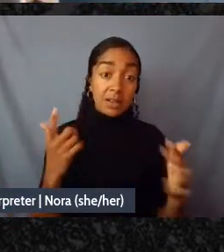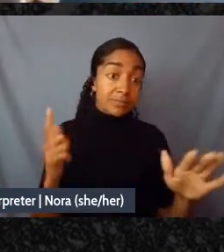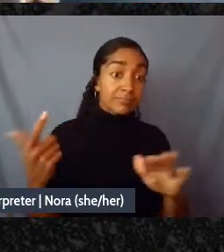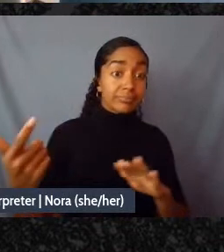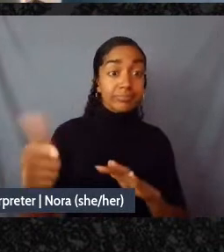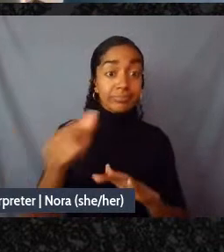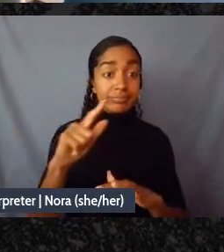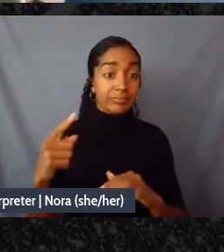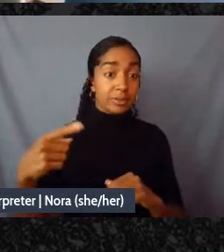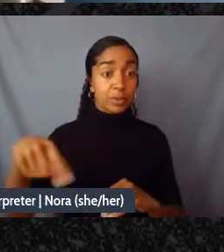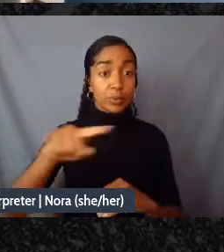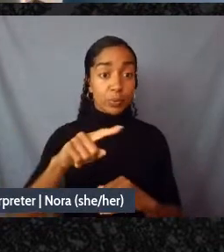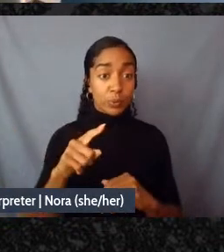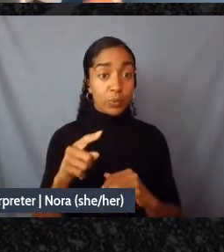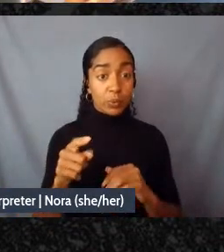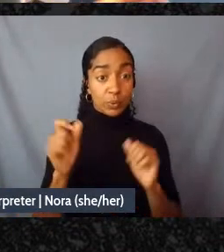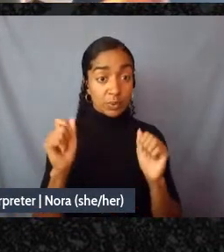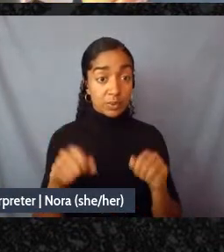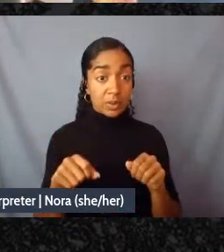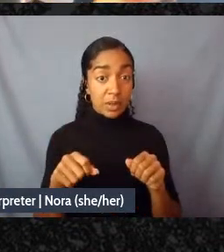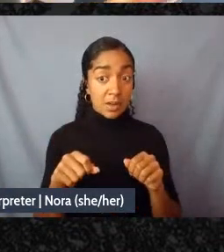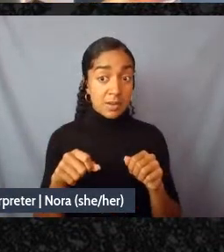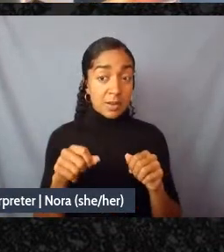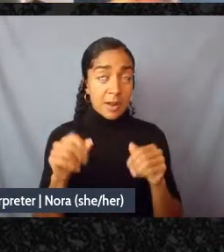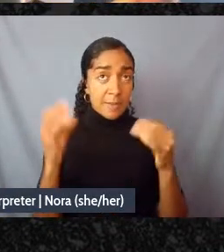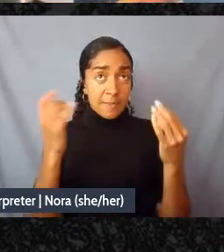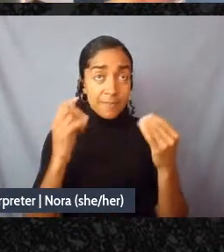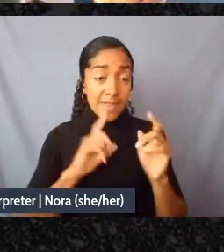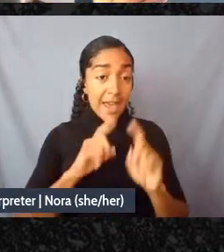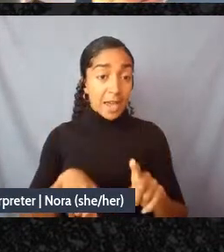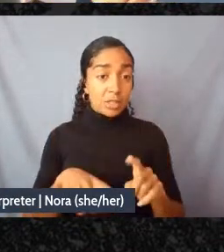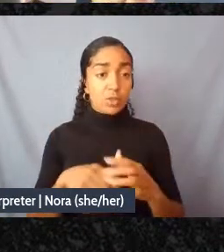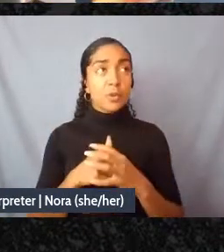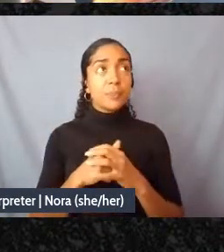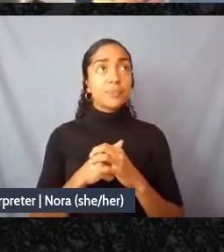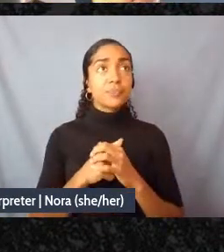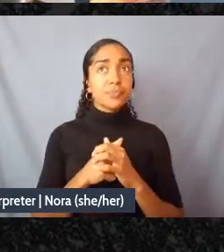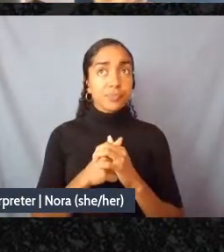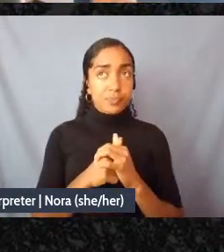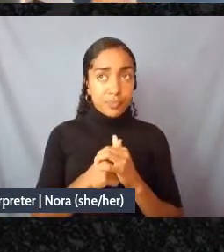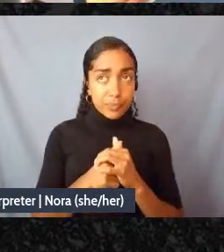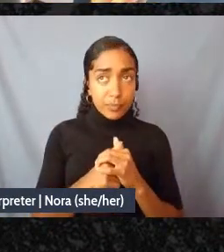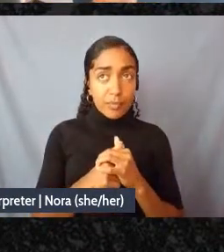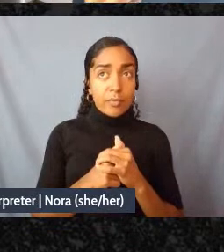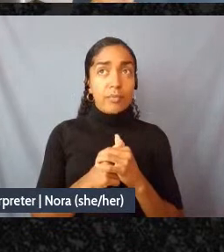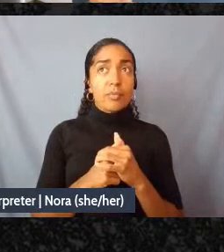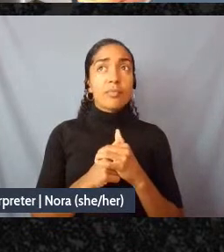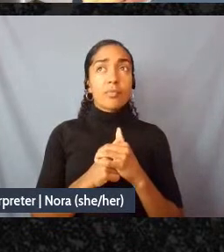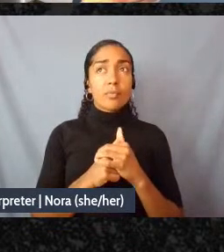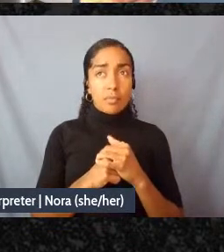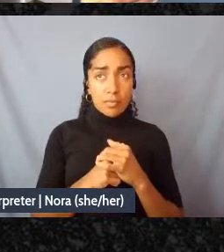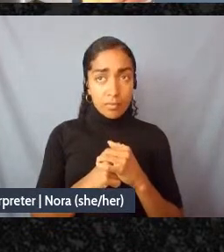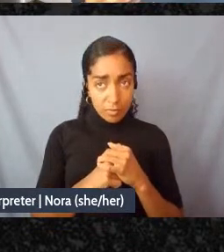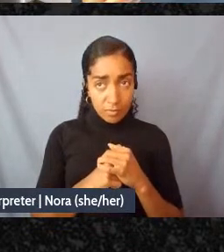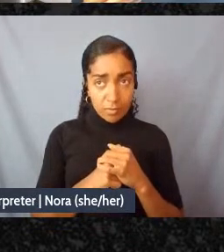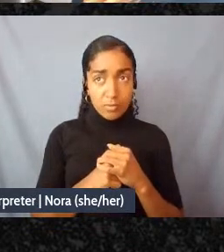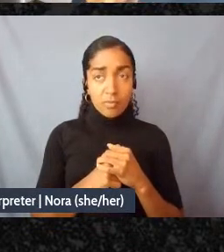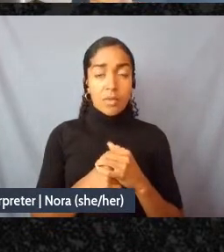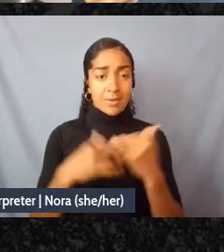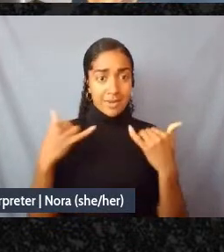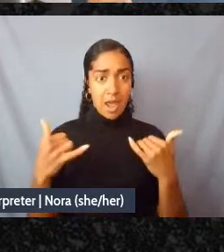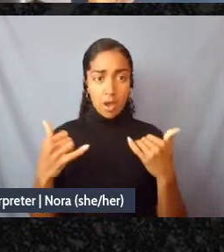for you all is moving from the immediate how do you see us continuing this work